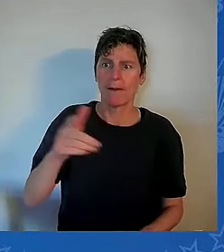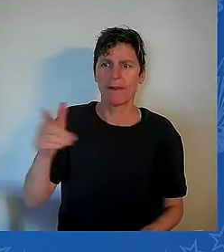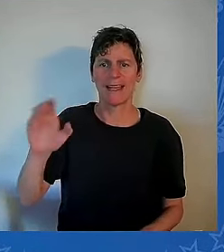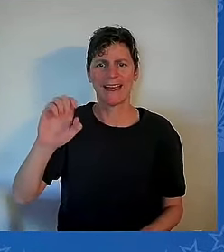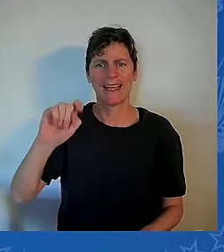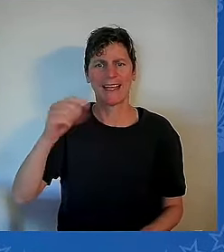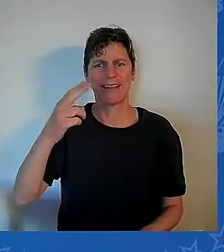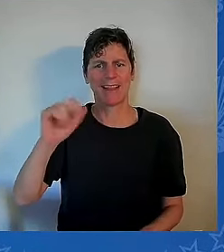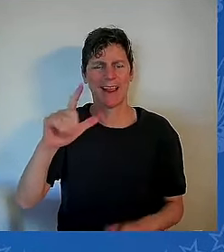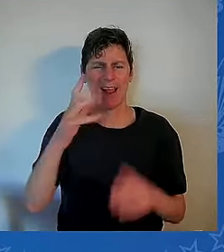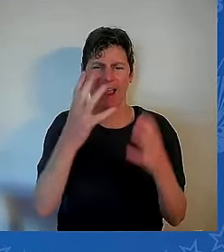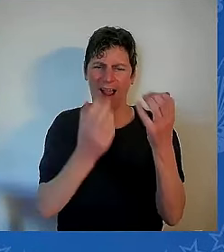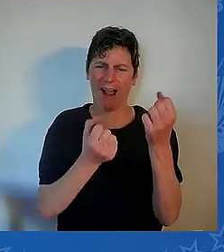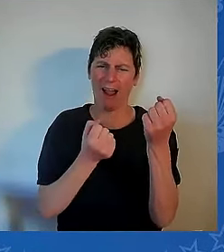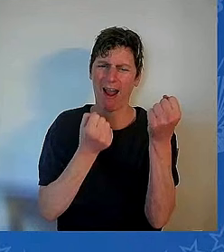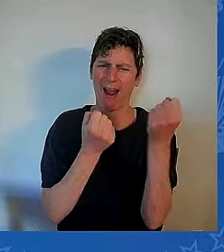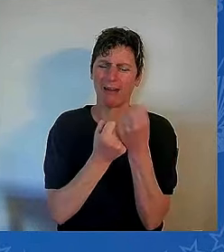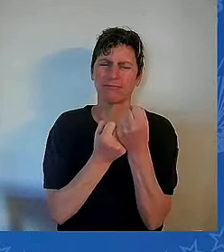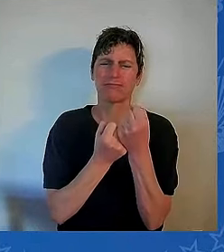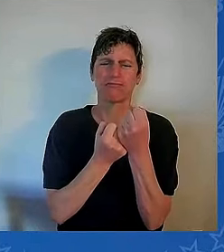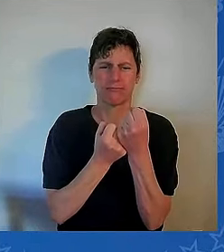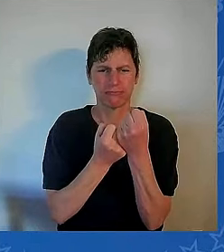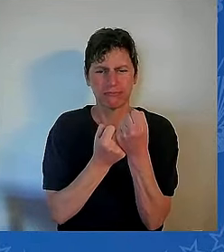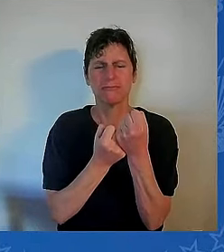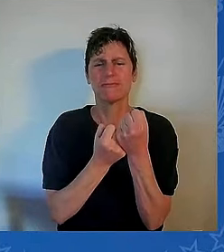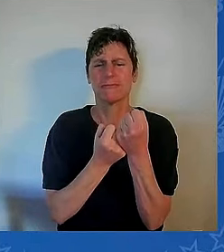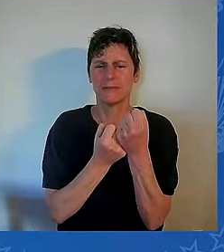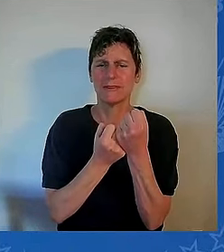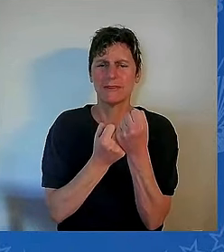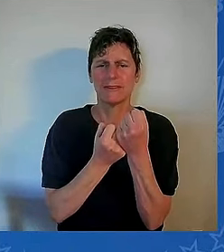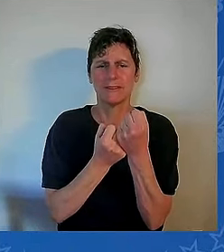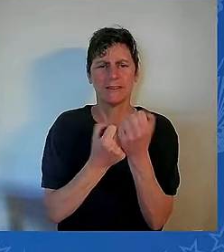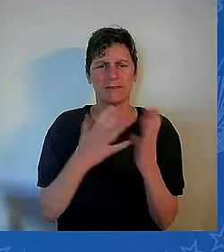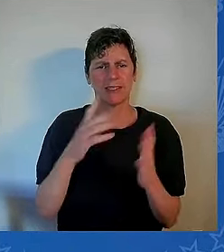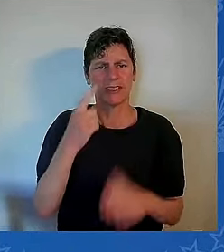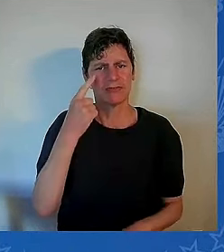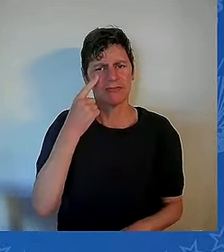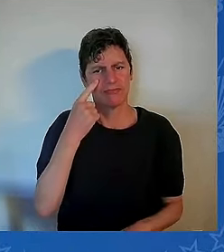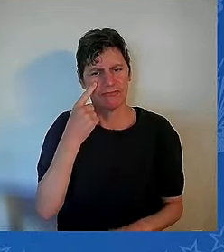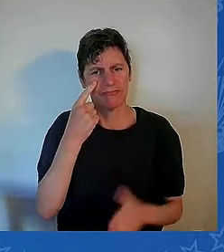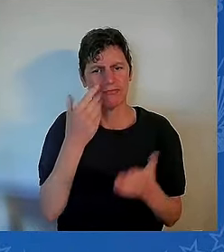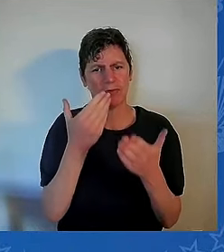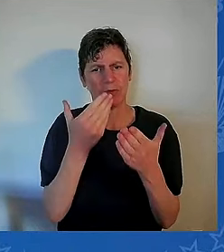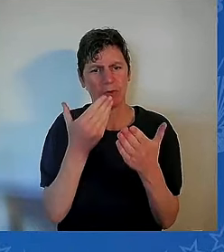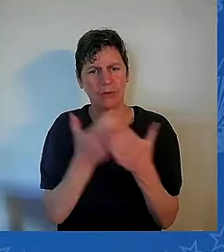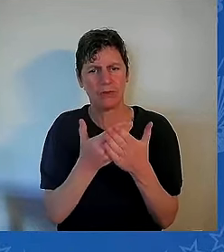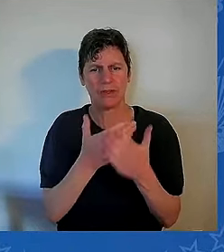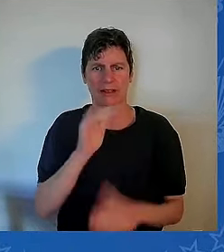glory, to see people's pain and not look away.